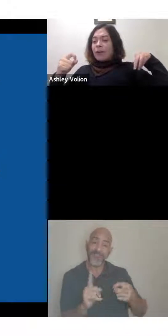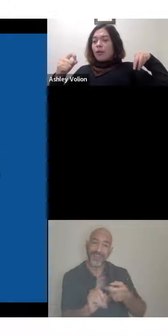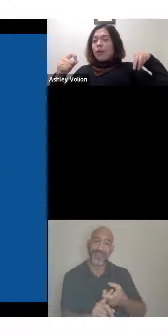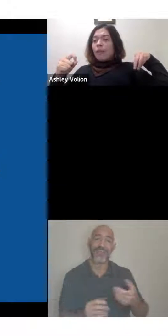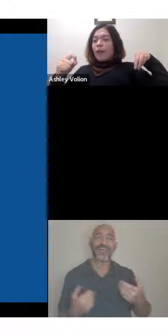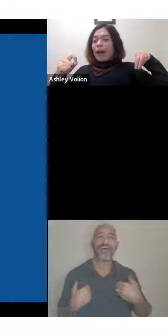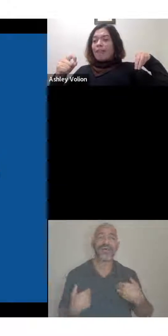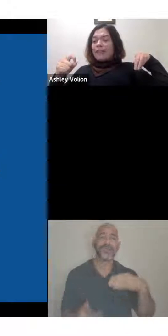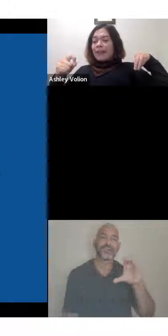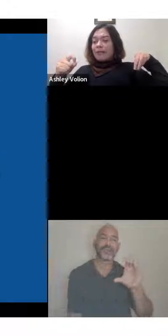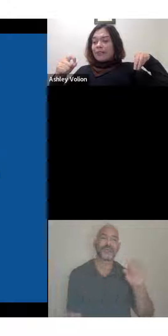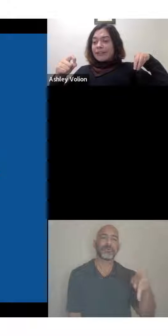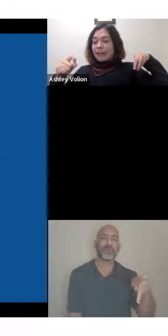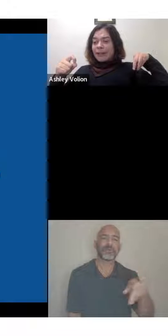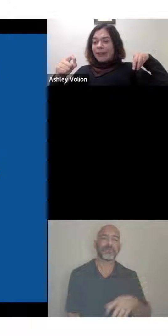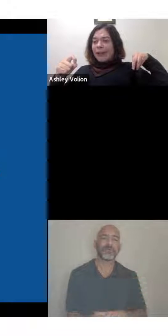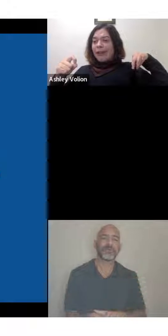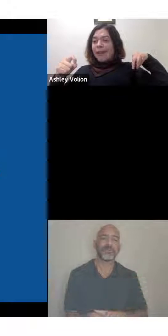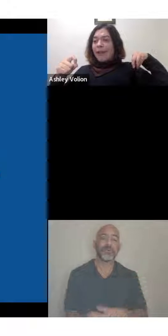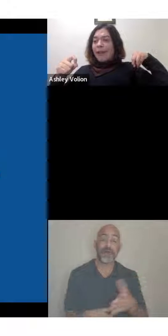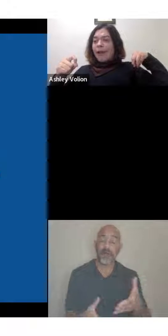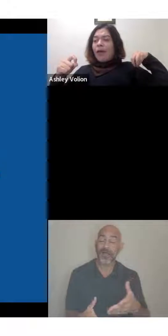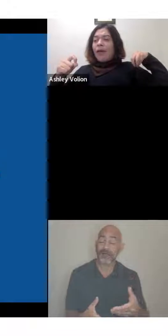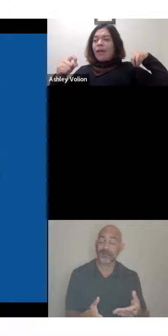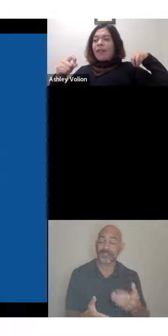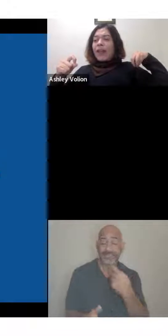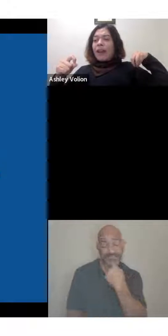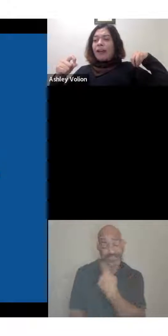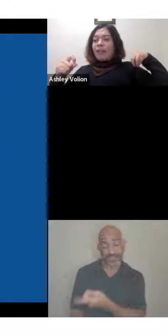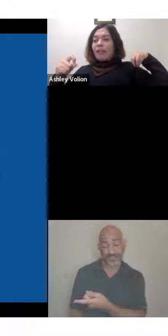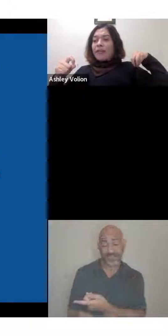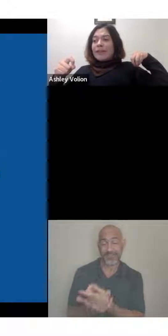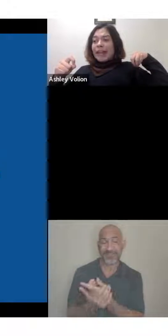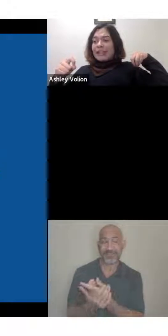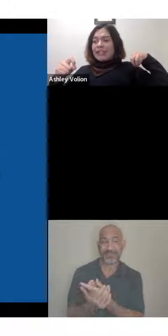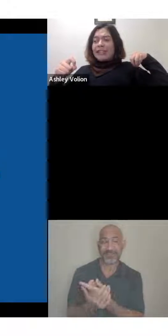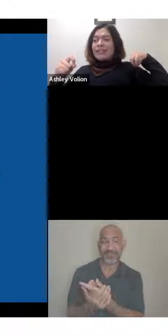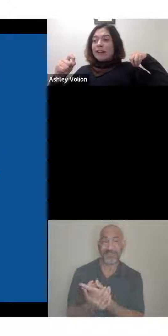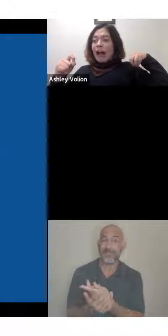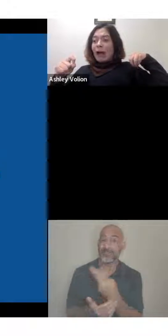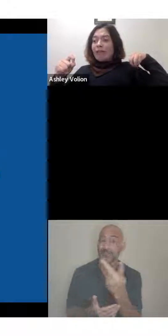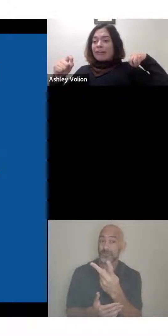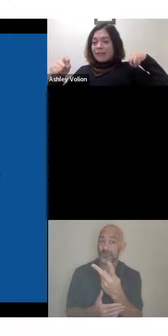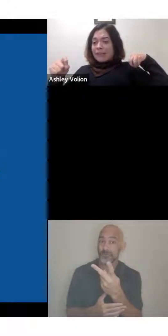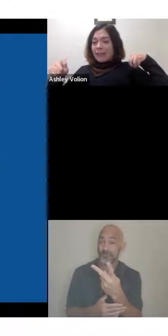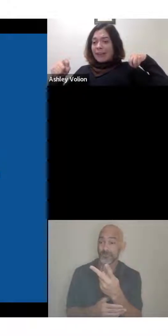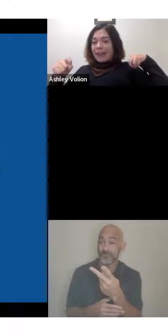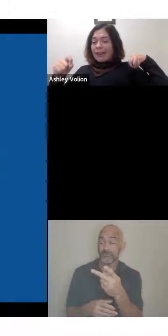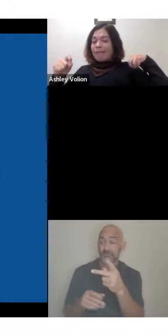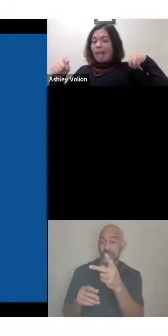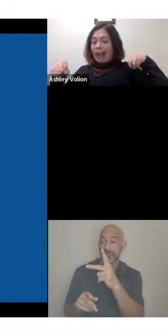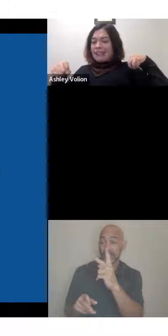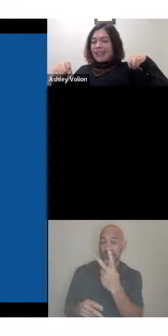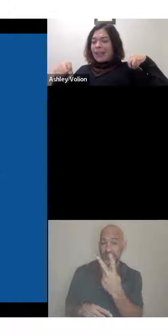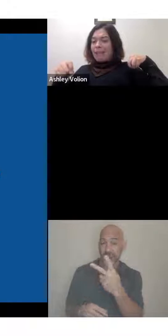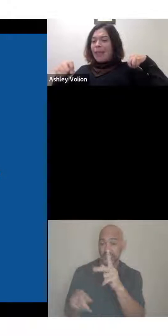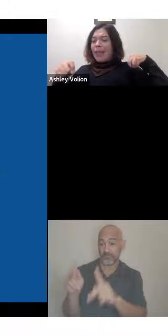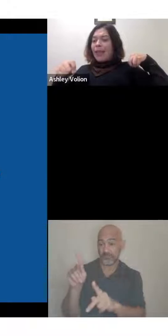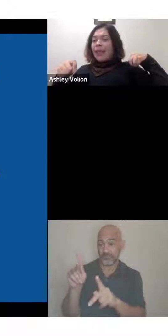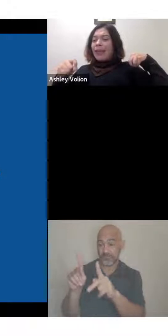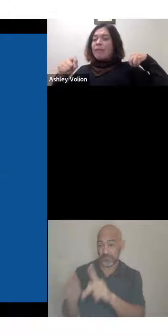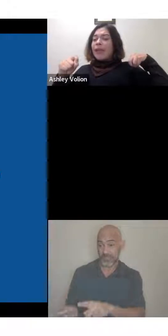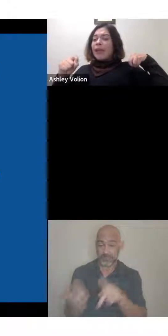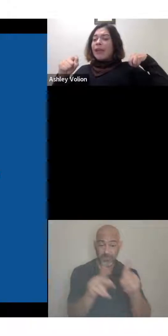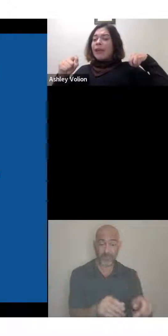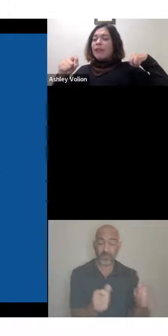two people have the same disabilities, their limitations or how their disability affects them